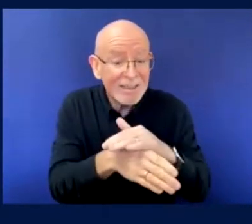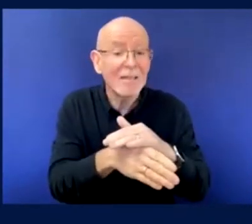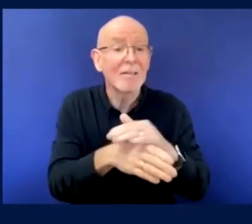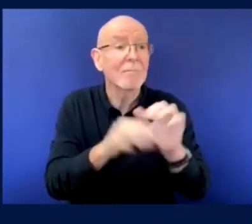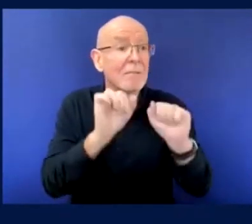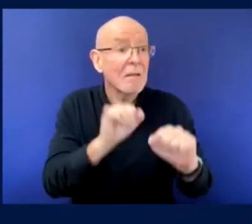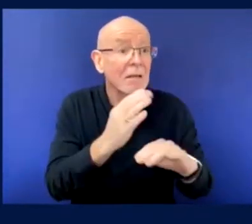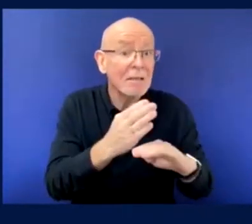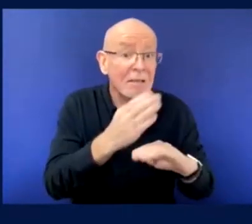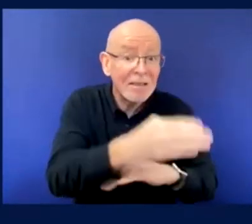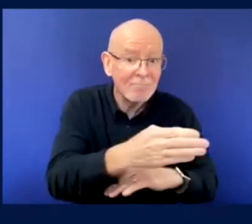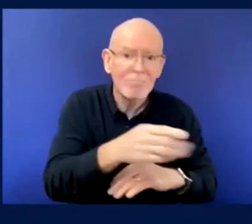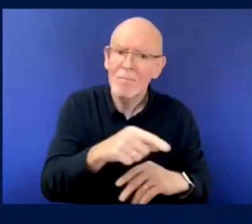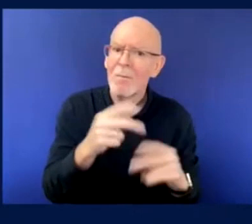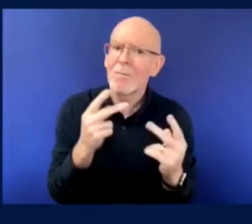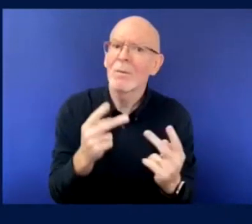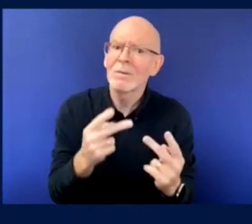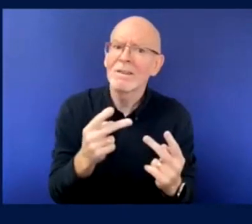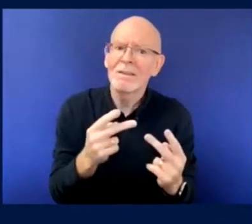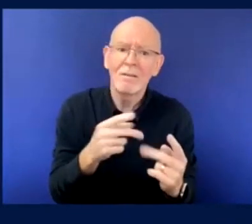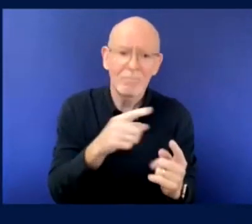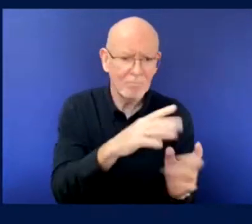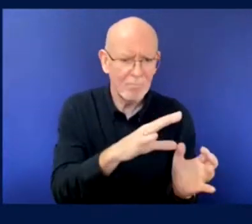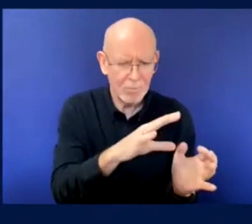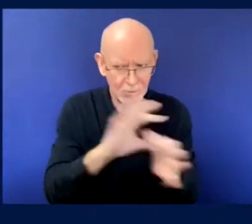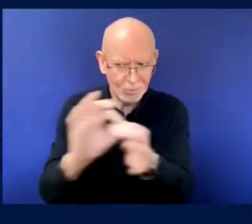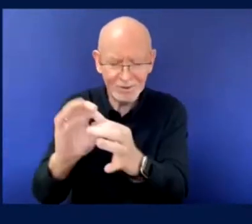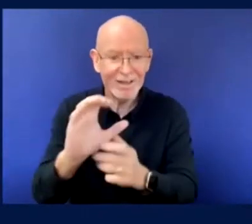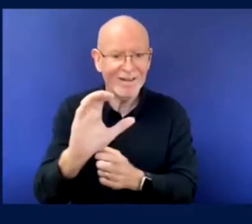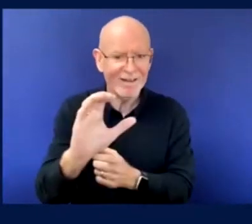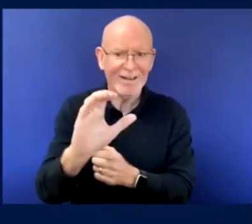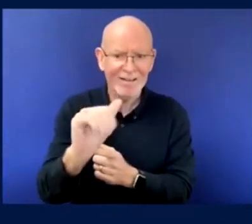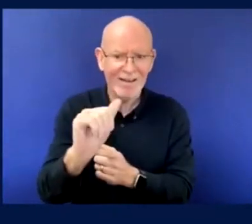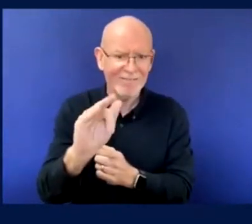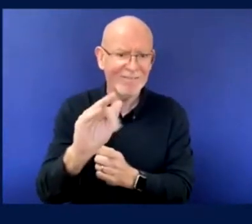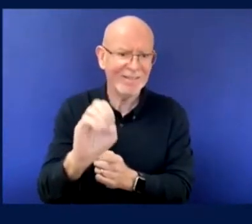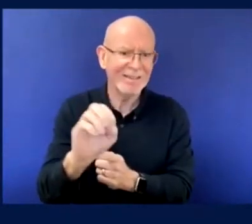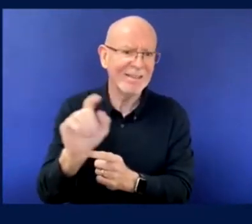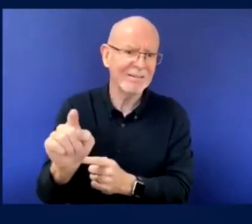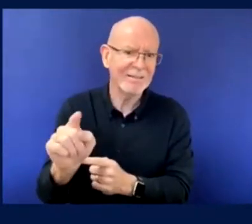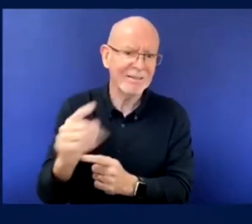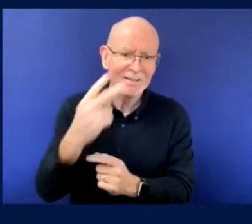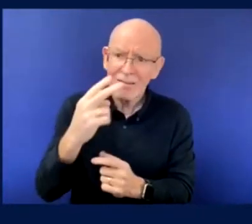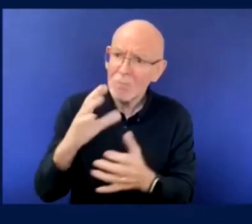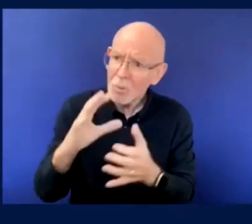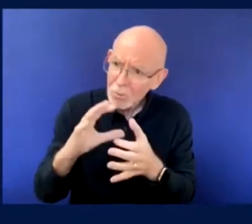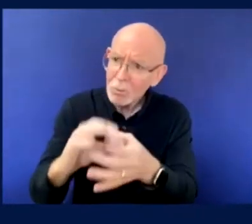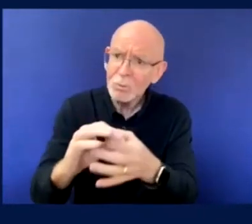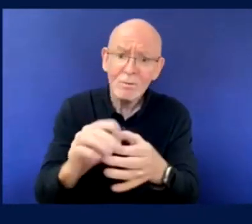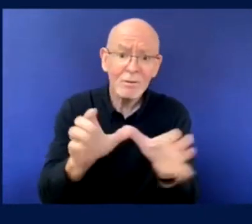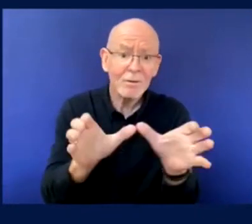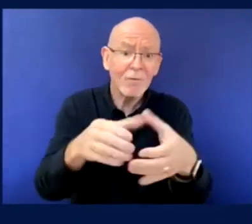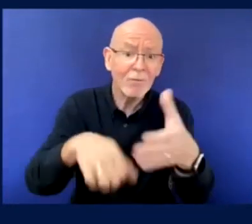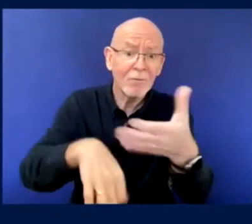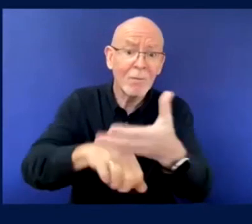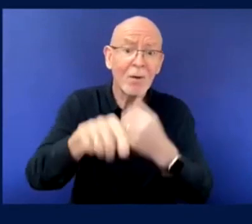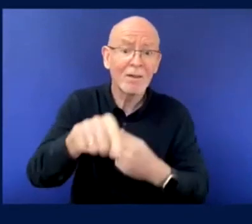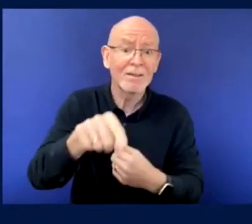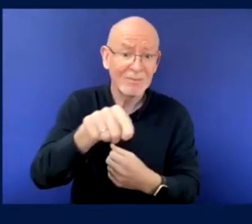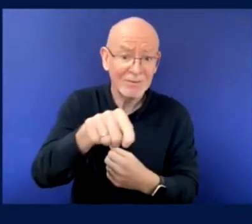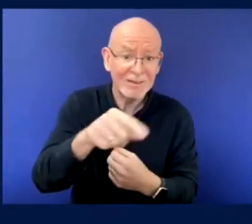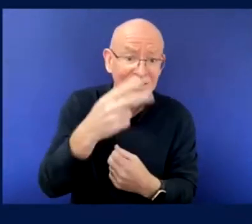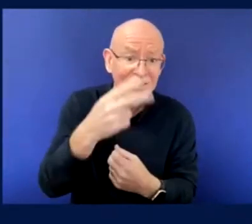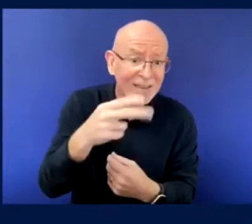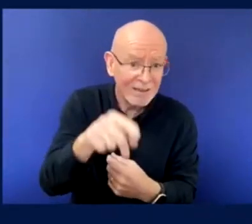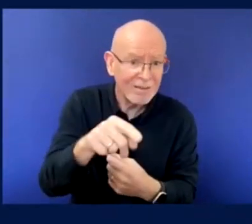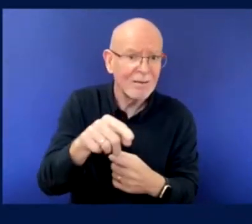a positive way where we can impact upon fellow supporters experience it, even if they're from a different club, make it better for them the next